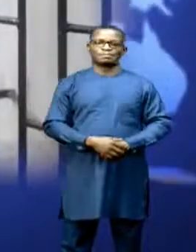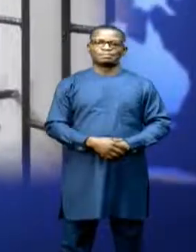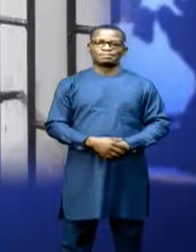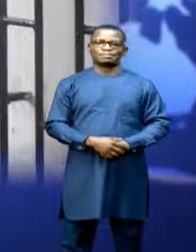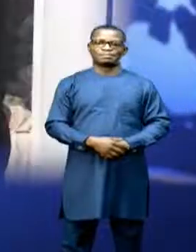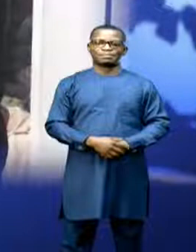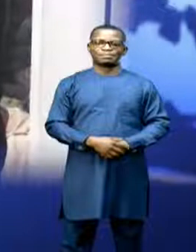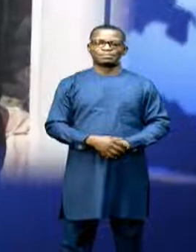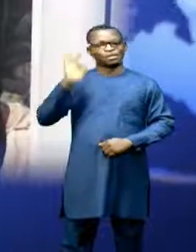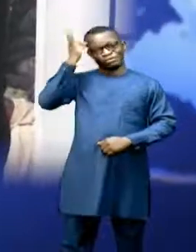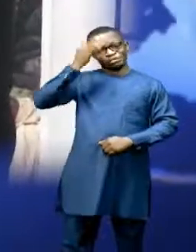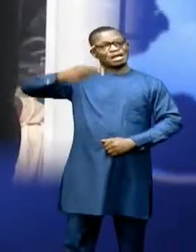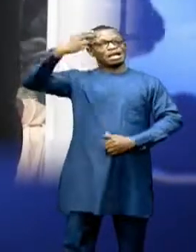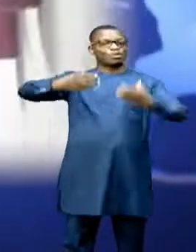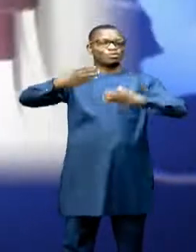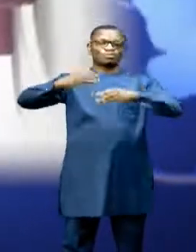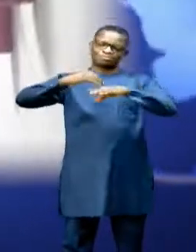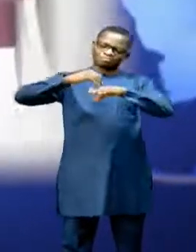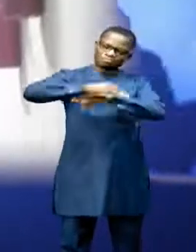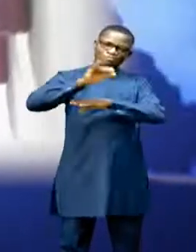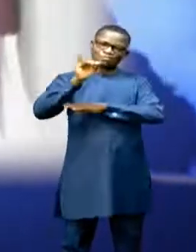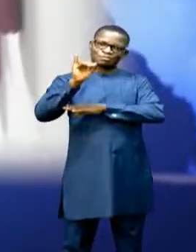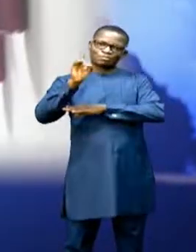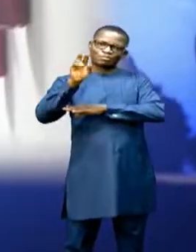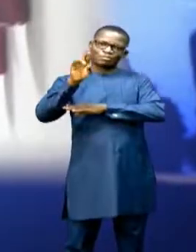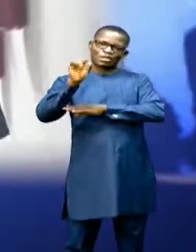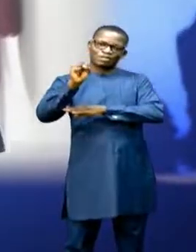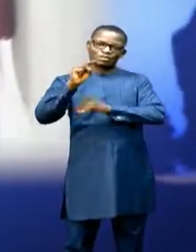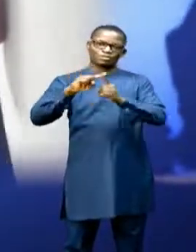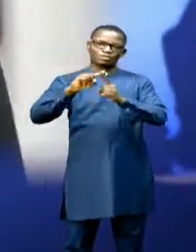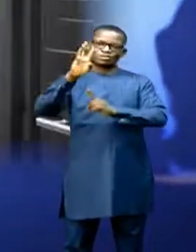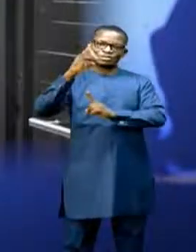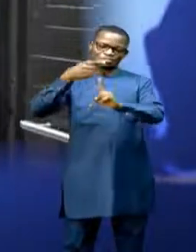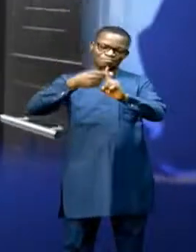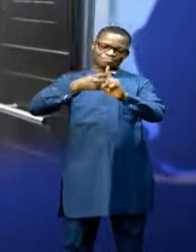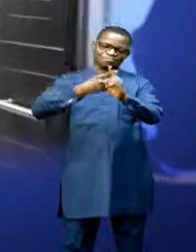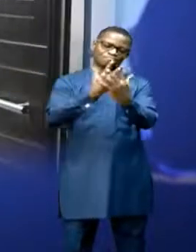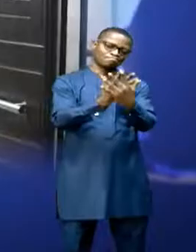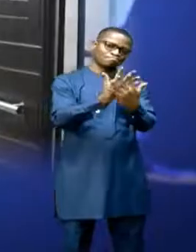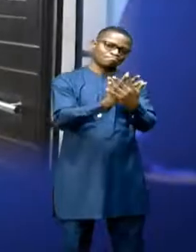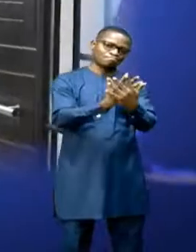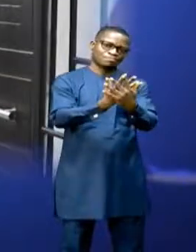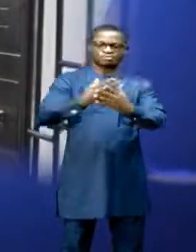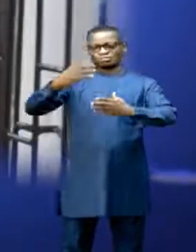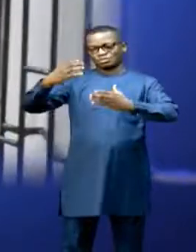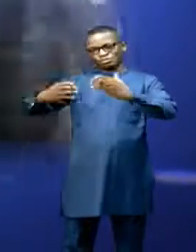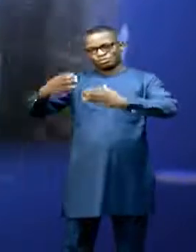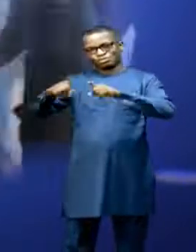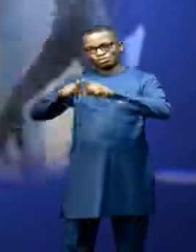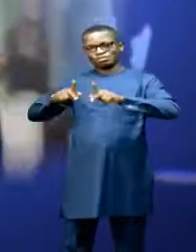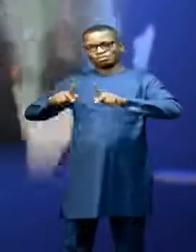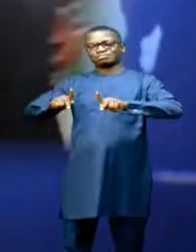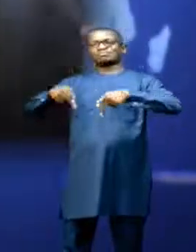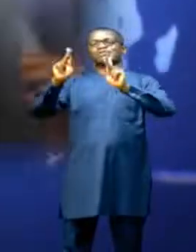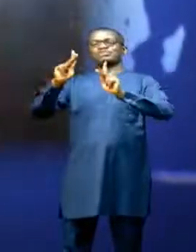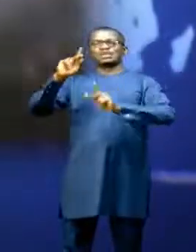As federal high court sentences Idris Okunee to six months behind bar, court grants bail to Gordon and